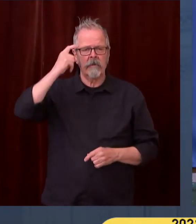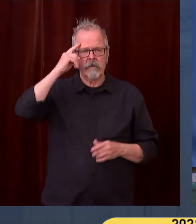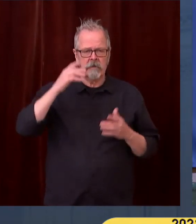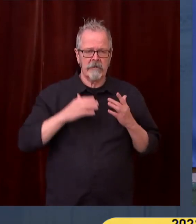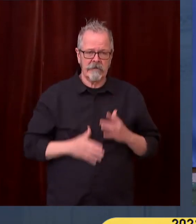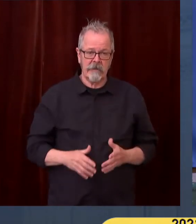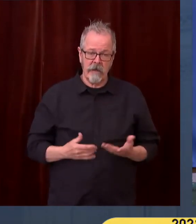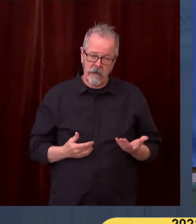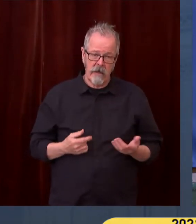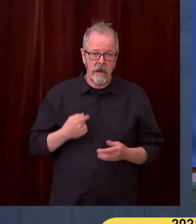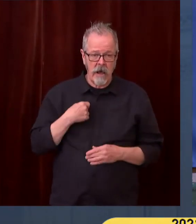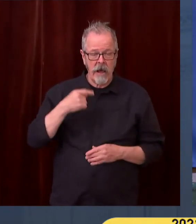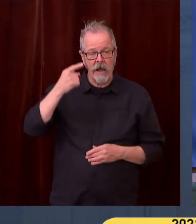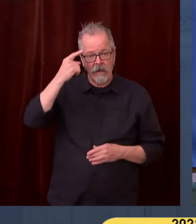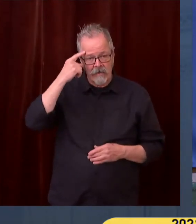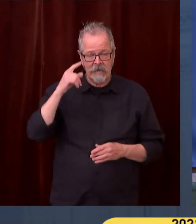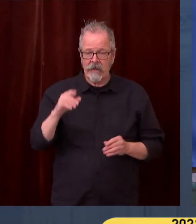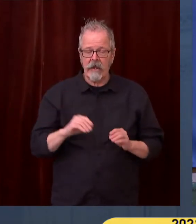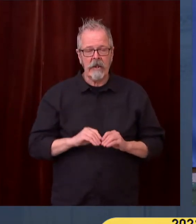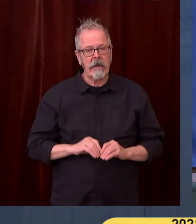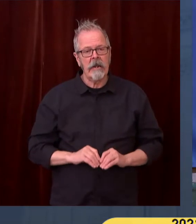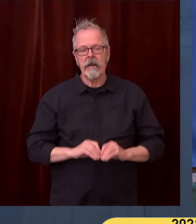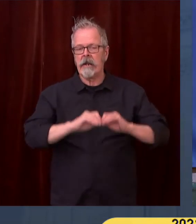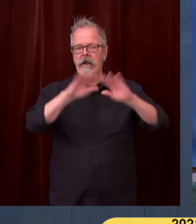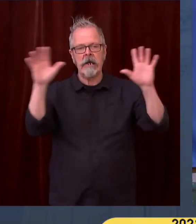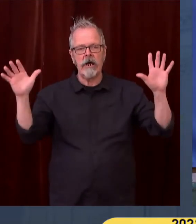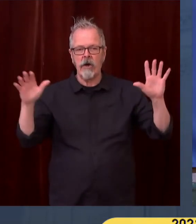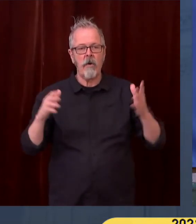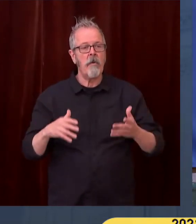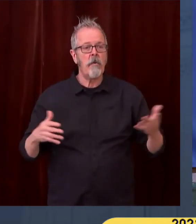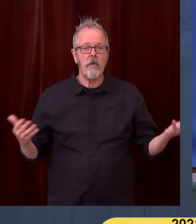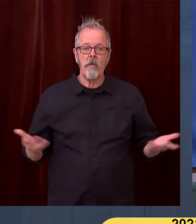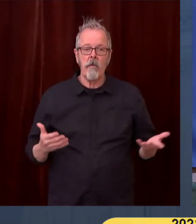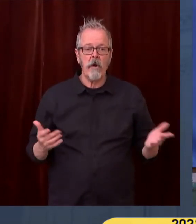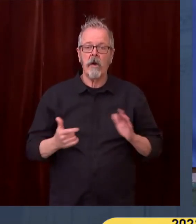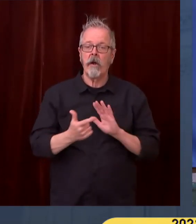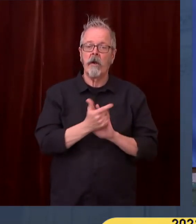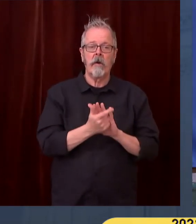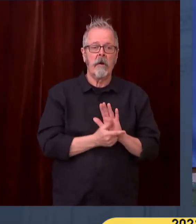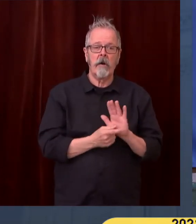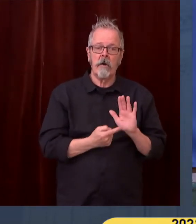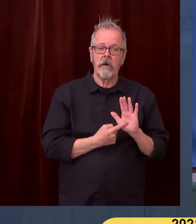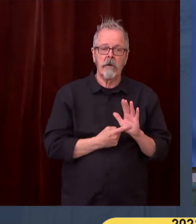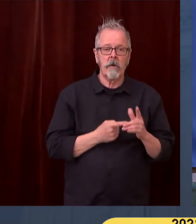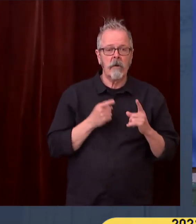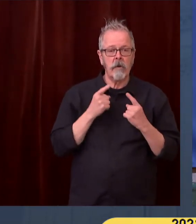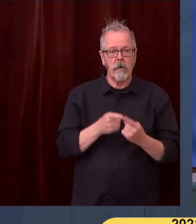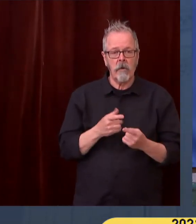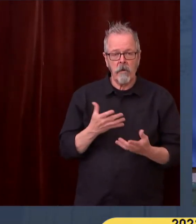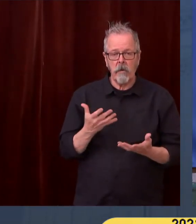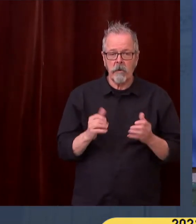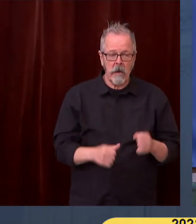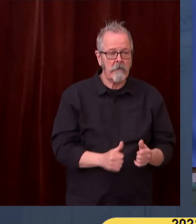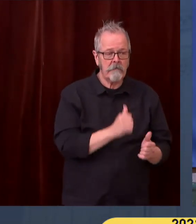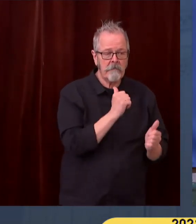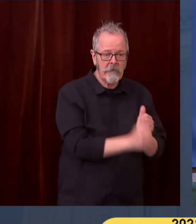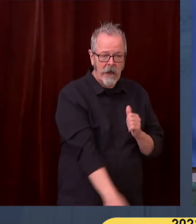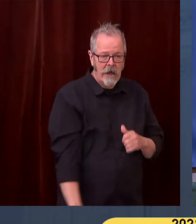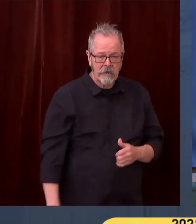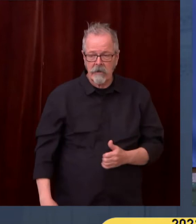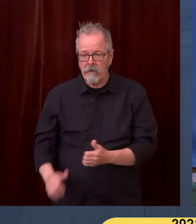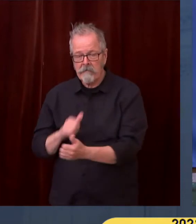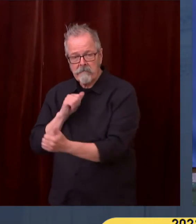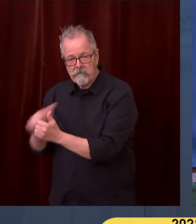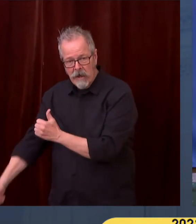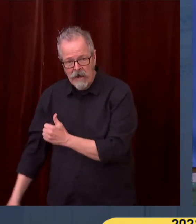best chance of passage both chambers is the Climate Commitment Act for a variety of reasons, and we need climate action this